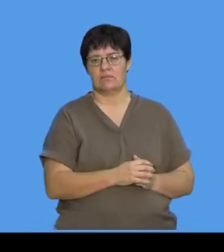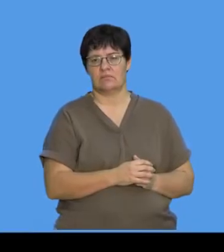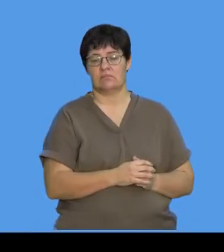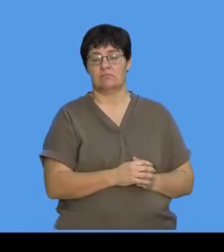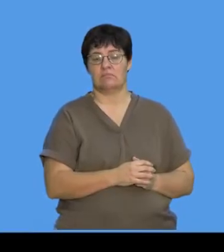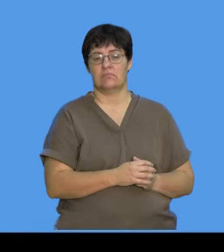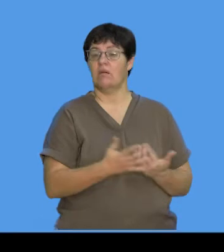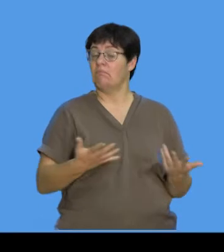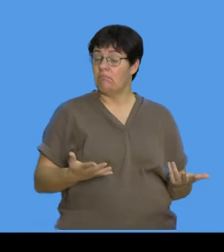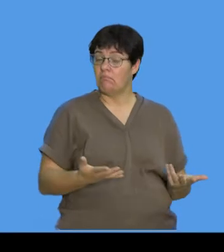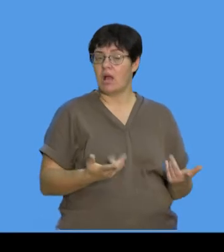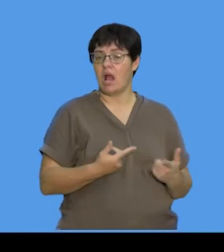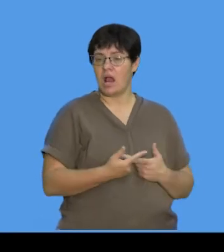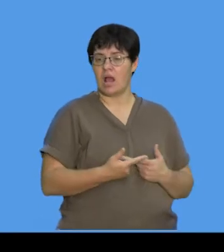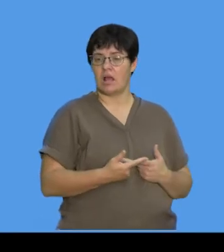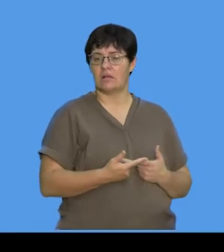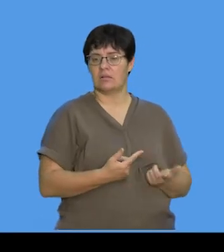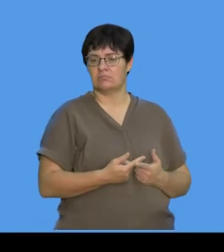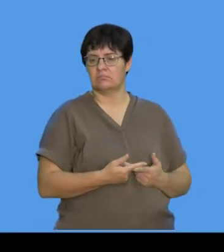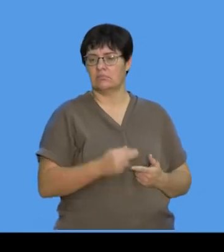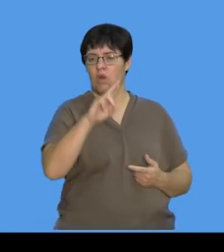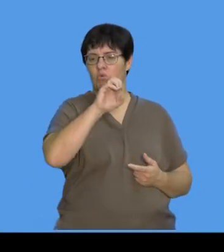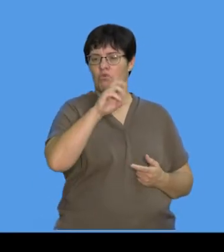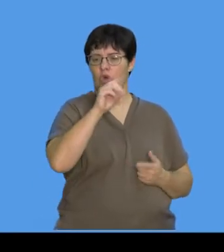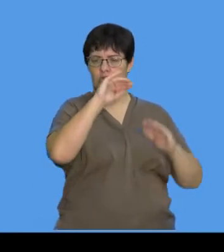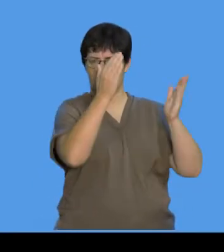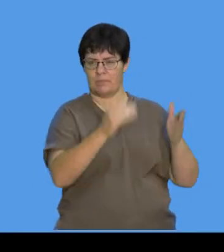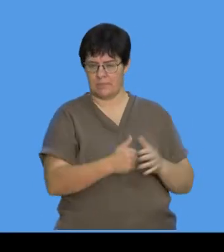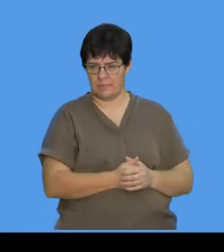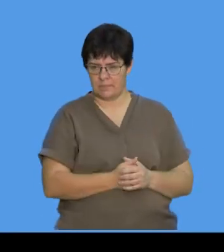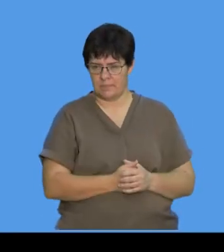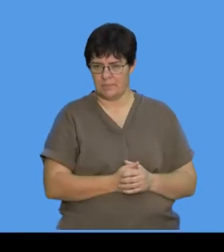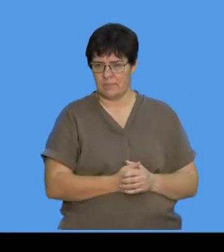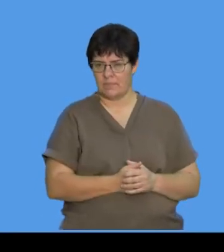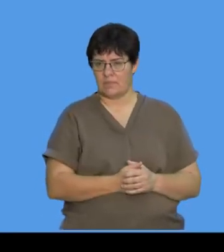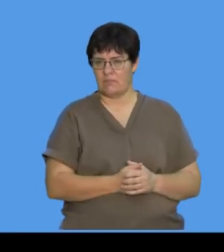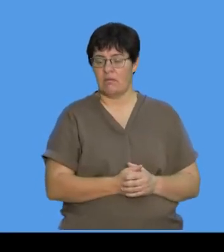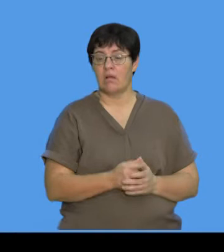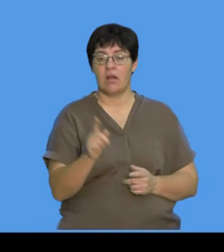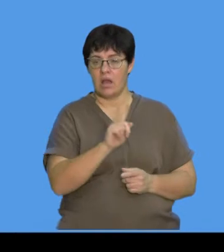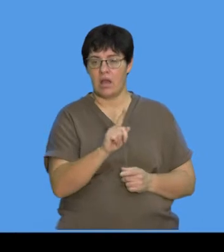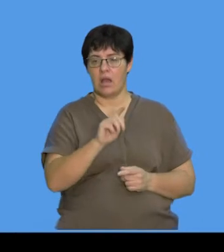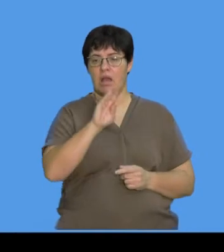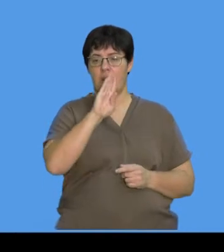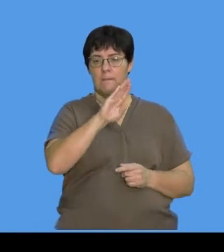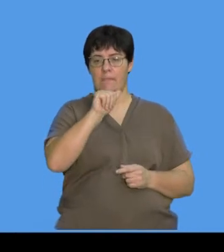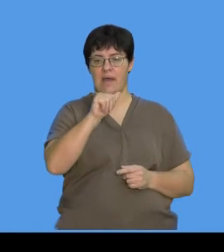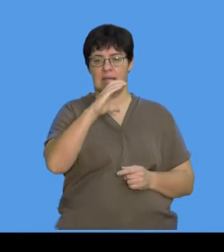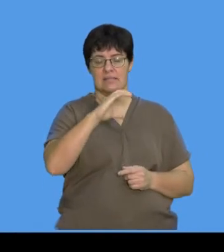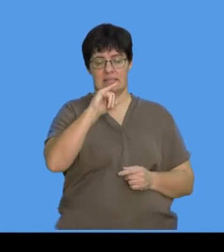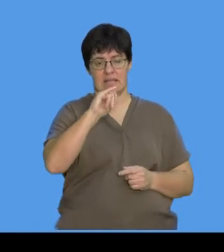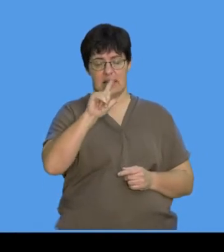if, over here, if they are rod-shaped, can you see these are like that? Then we call it a